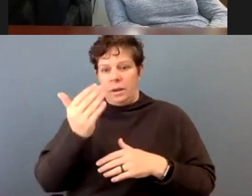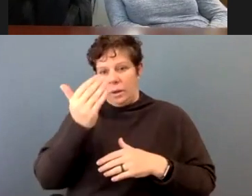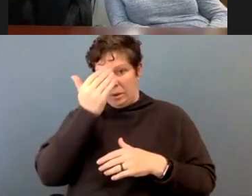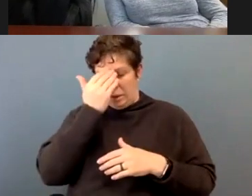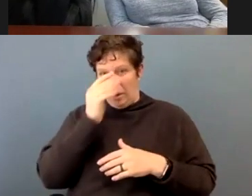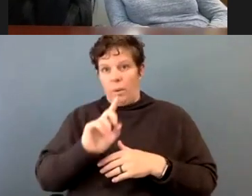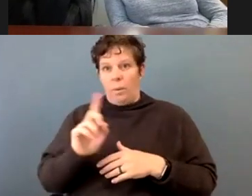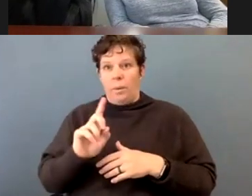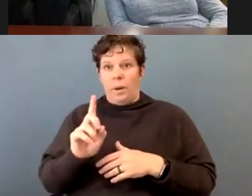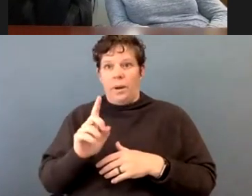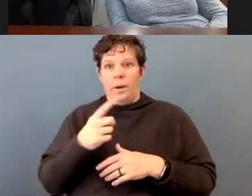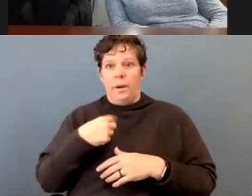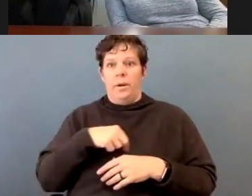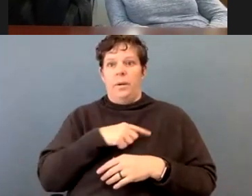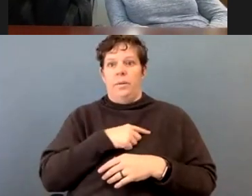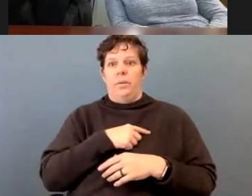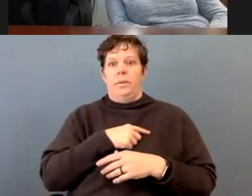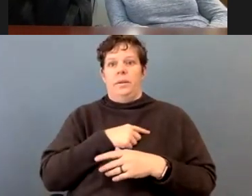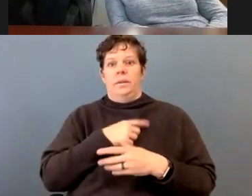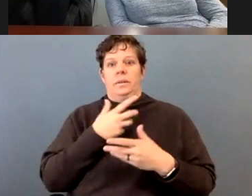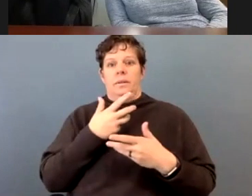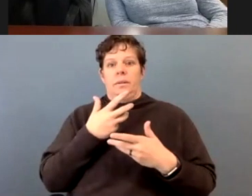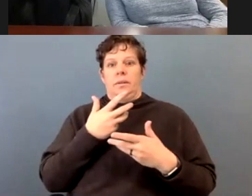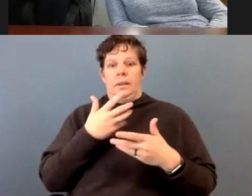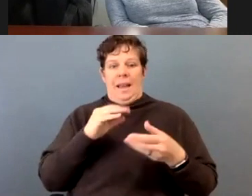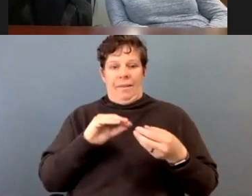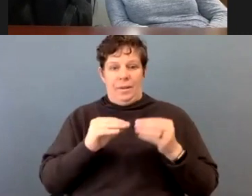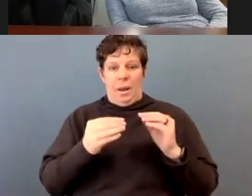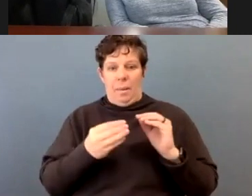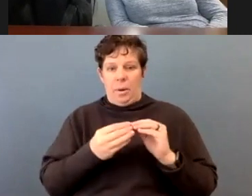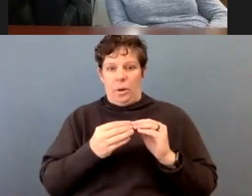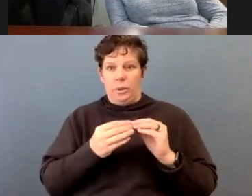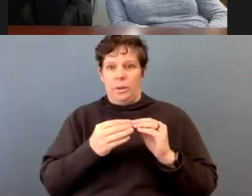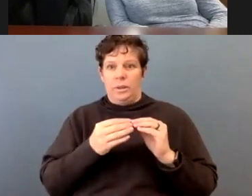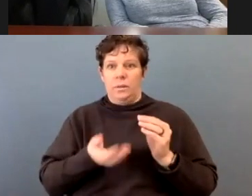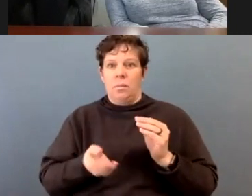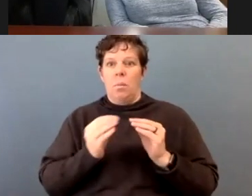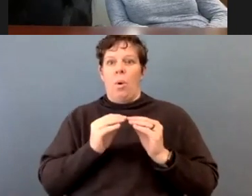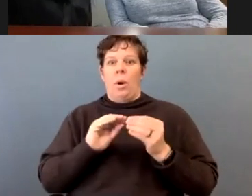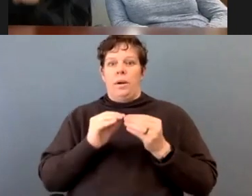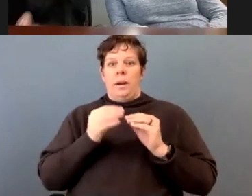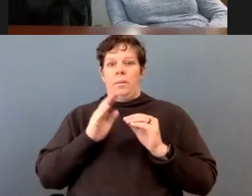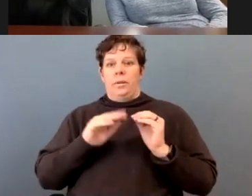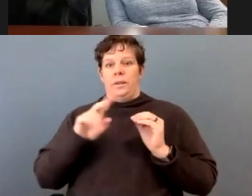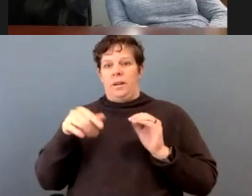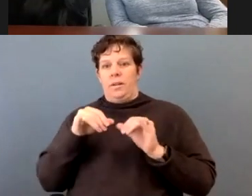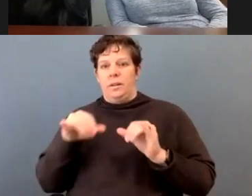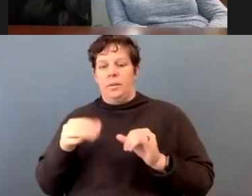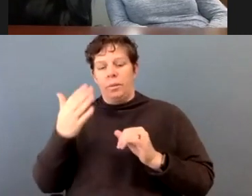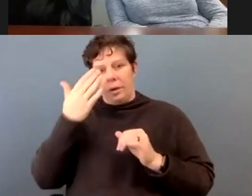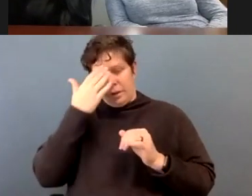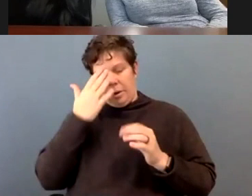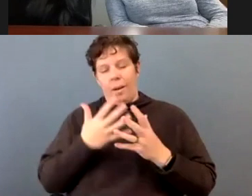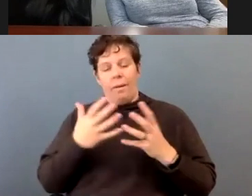numbers. We know, we know we have a lot of people